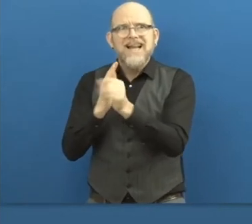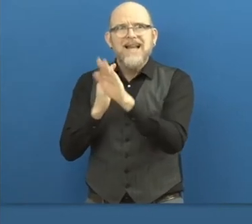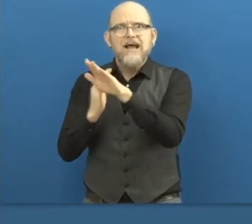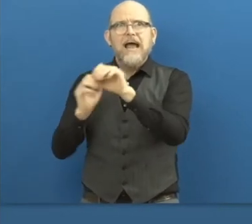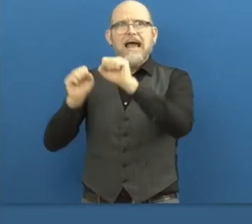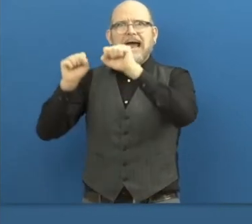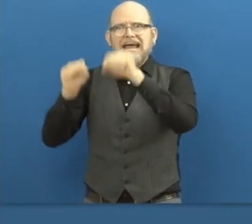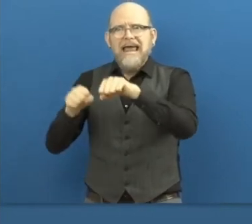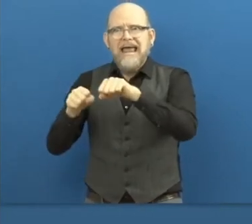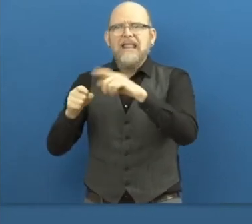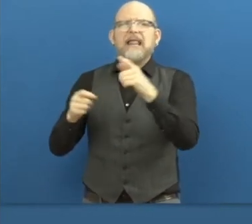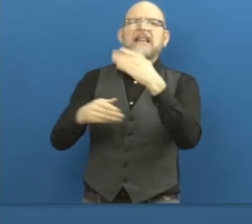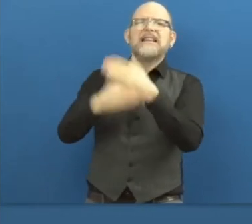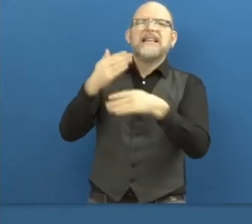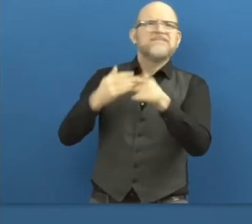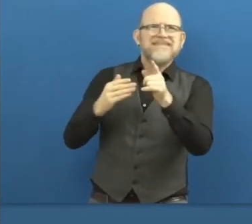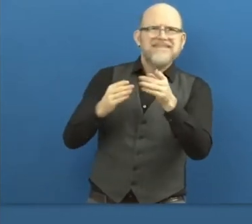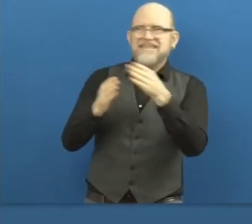and trying to